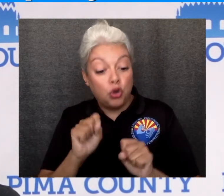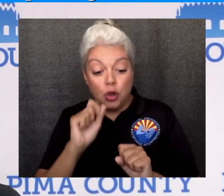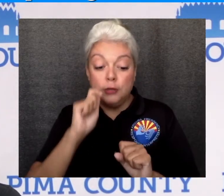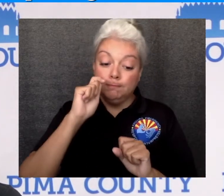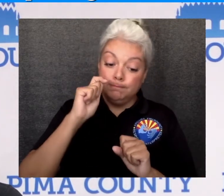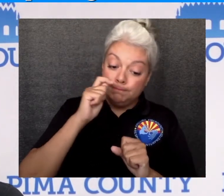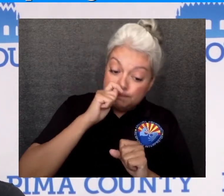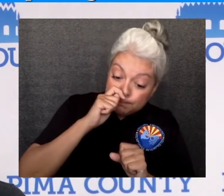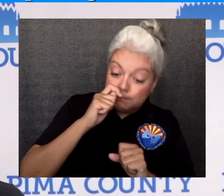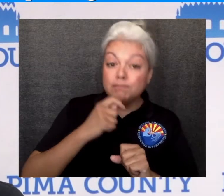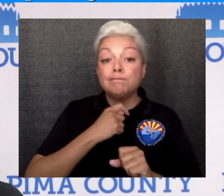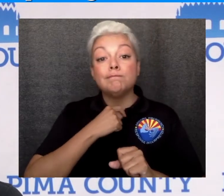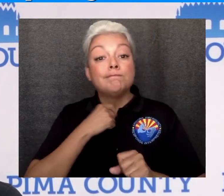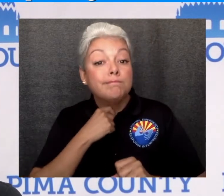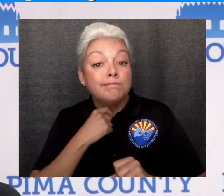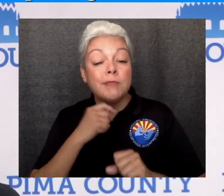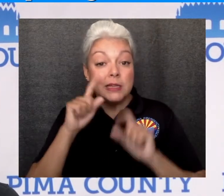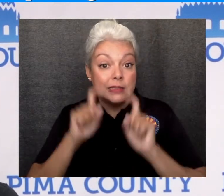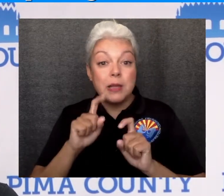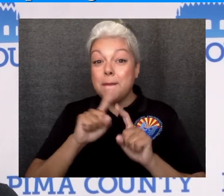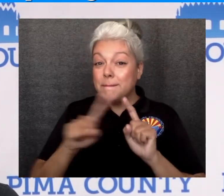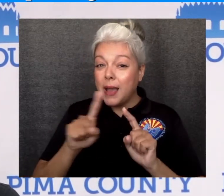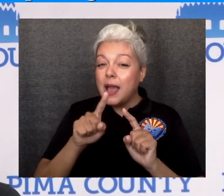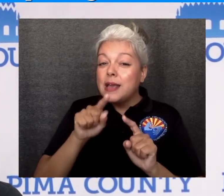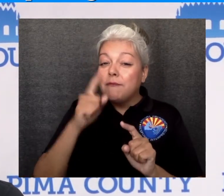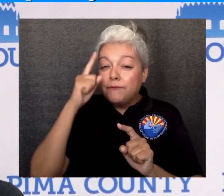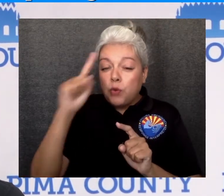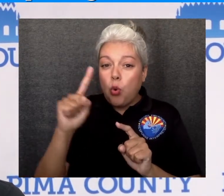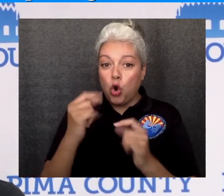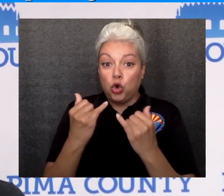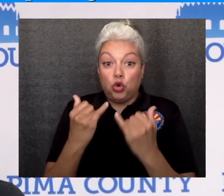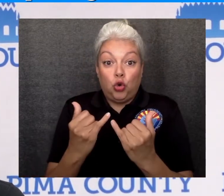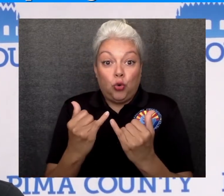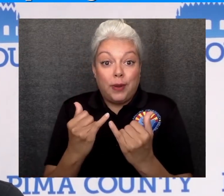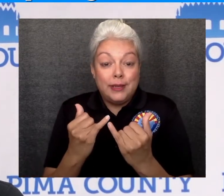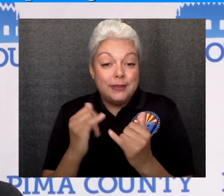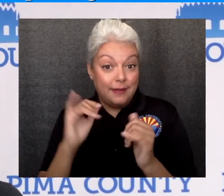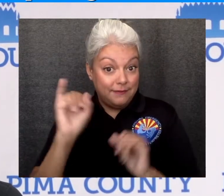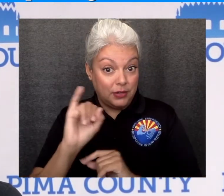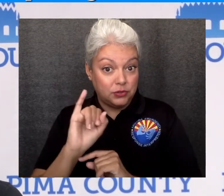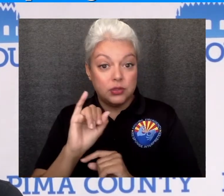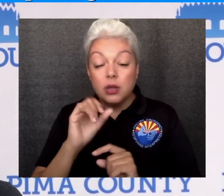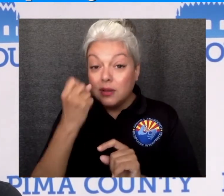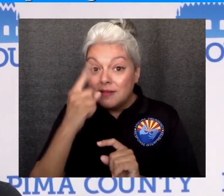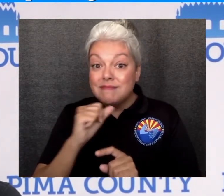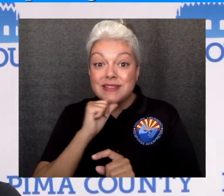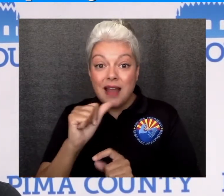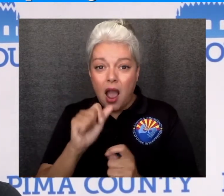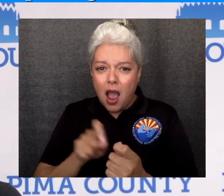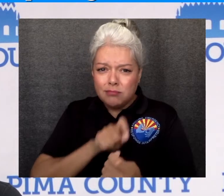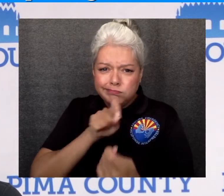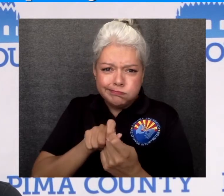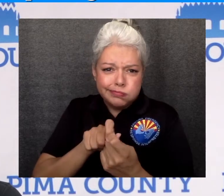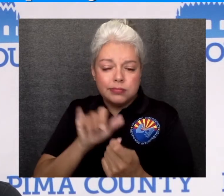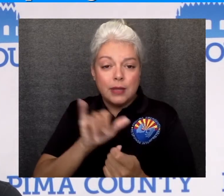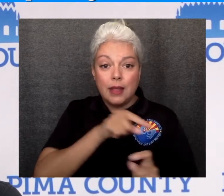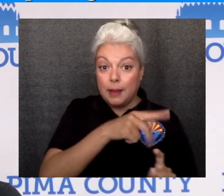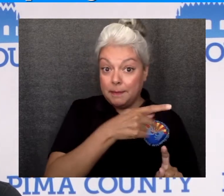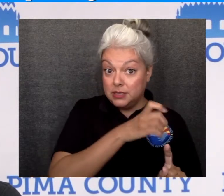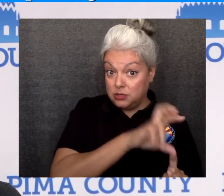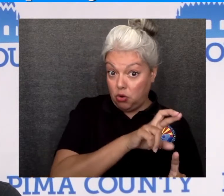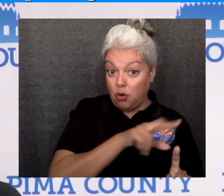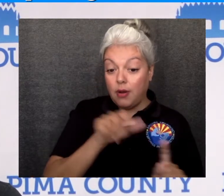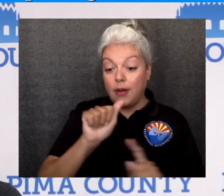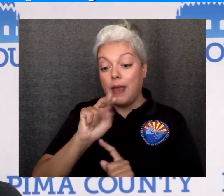infection. However, it's not as sensitive as the PCR test. So if you get an antigen test